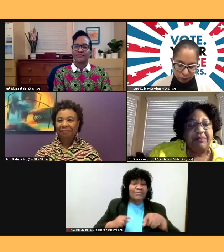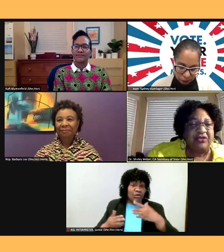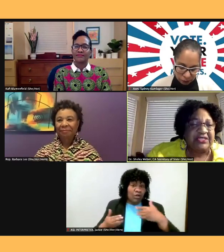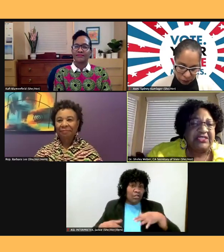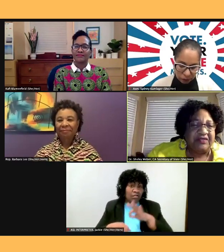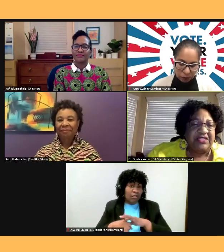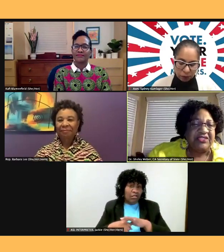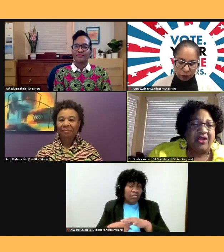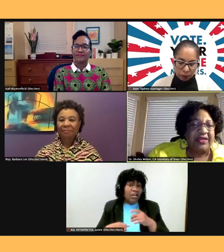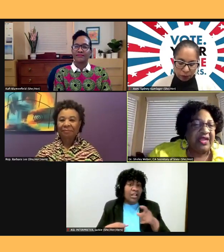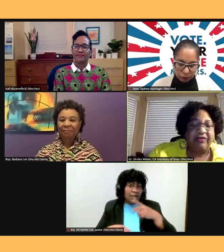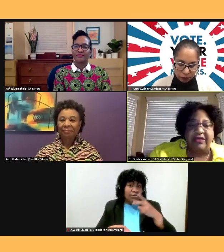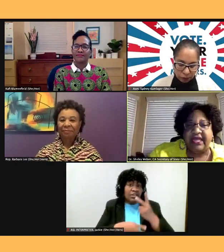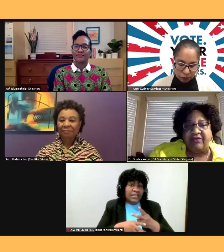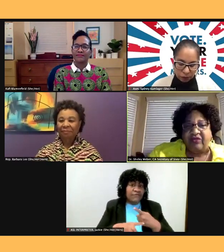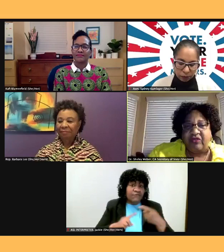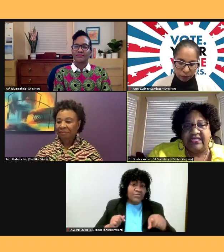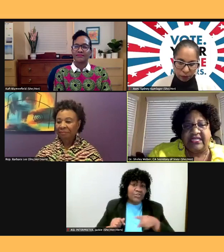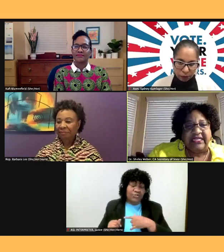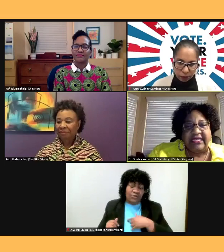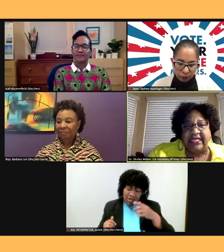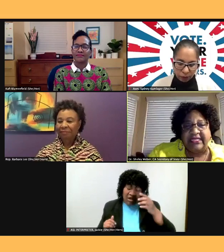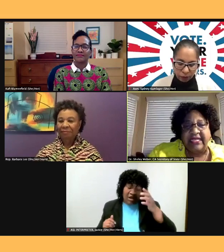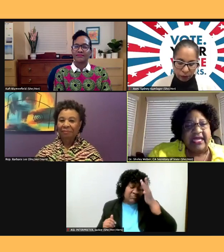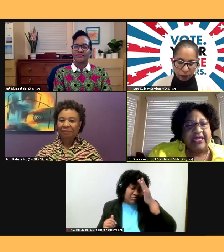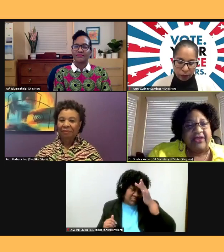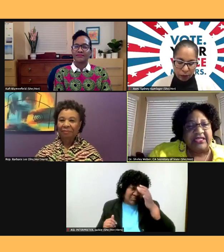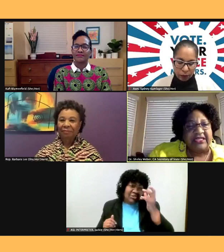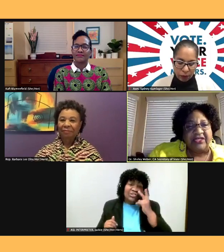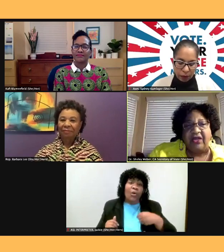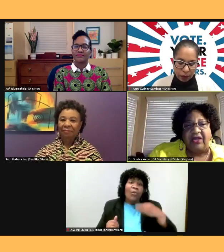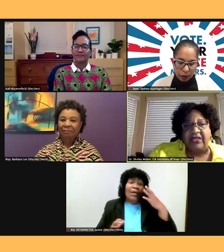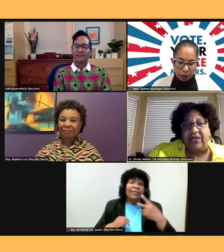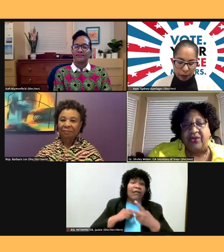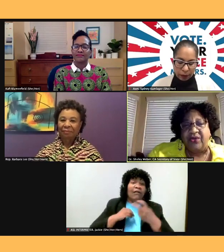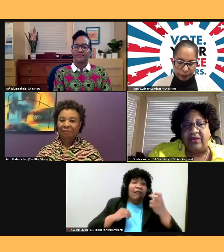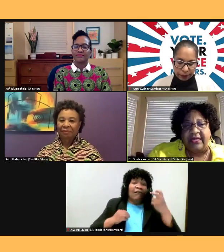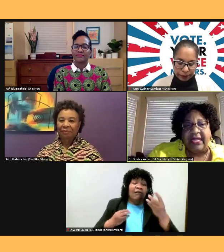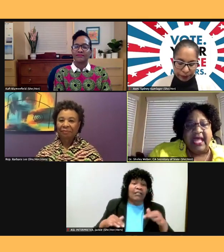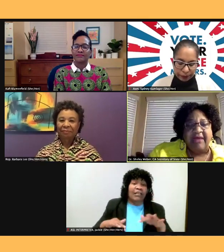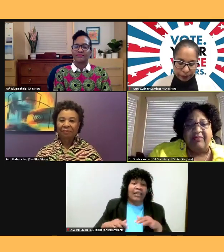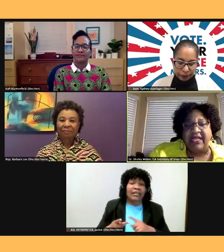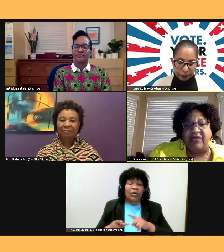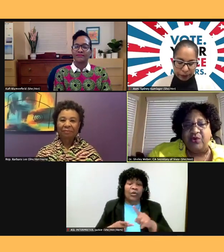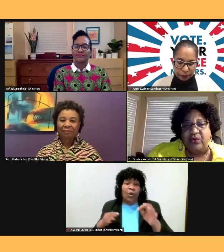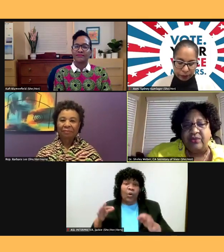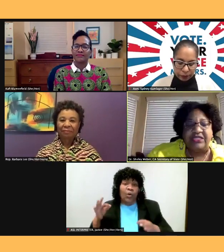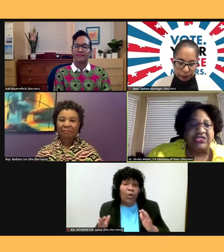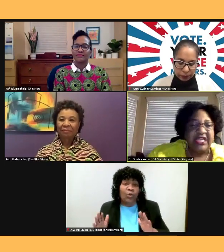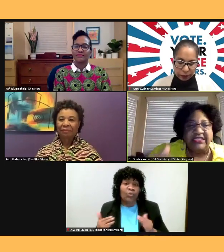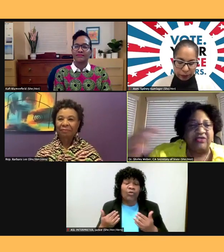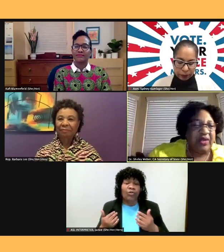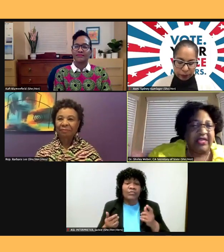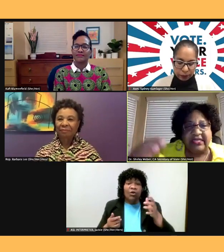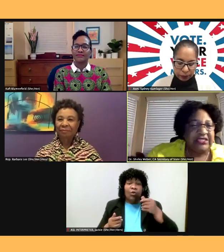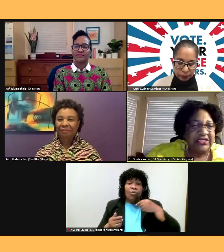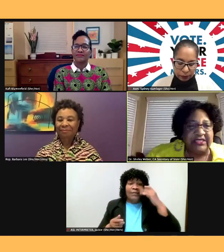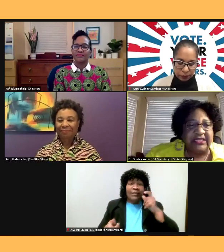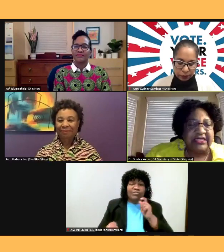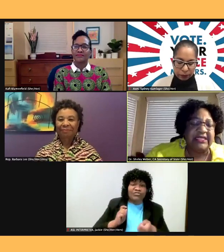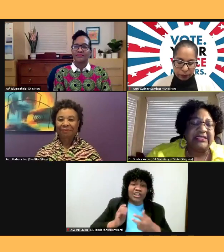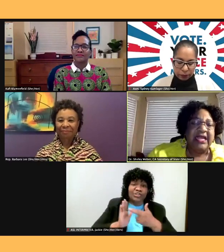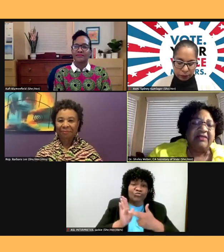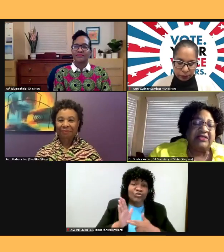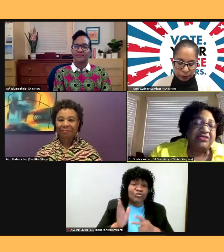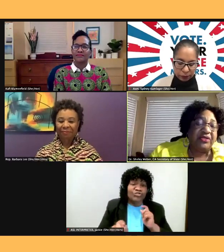He saw that every day in folks stealing land in Arkansas and going to court and making rules and changing regulations and things that you